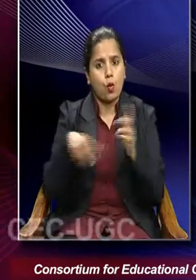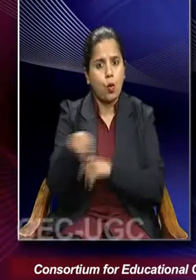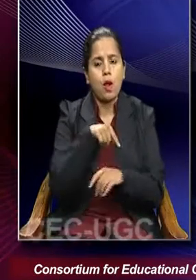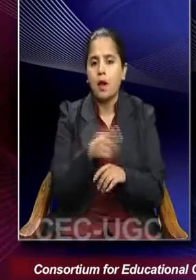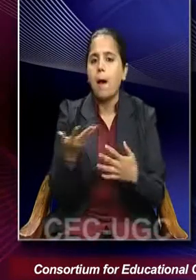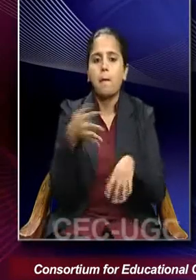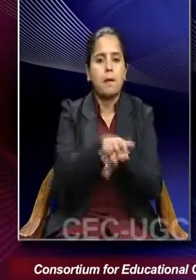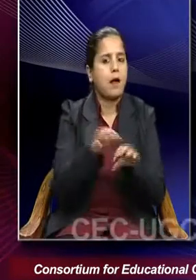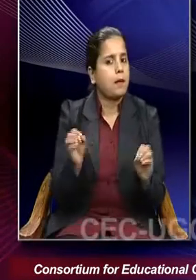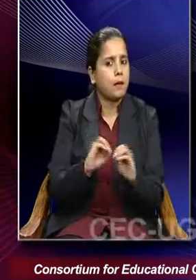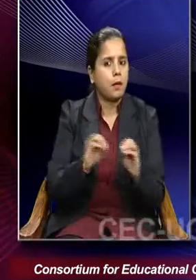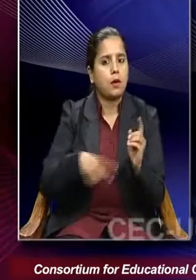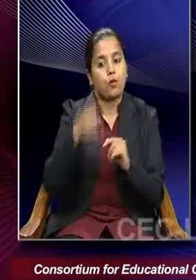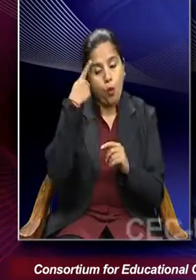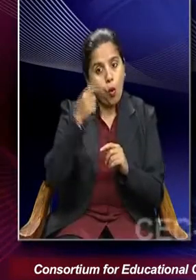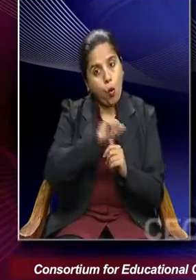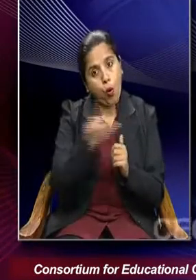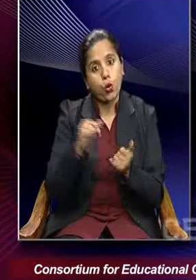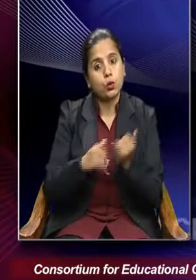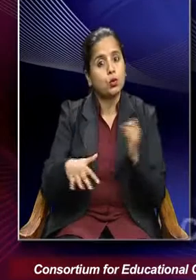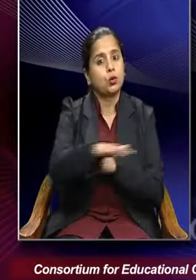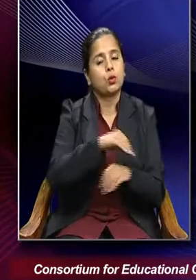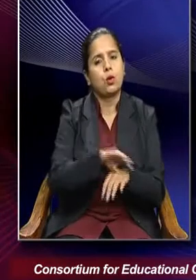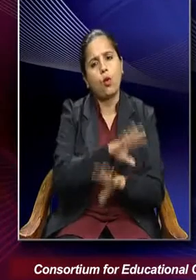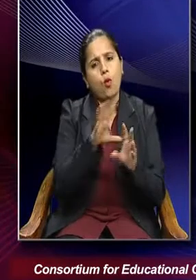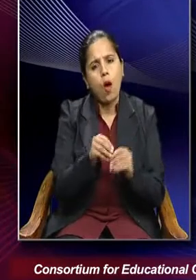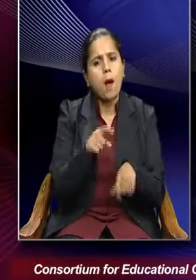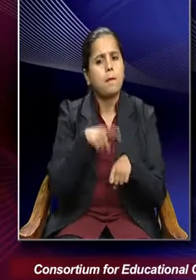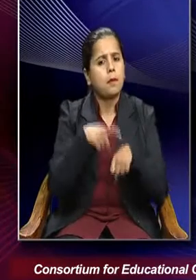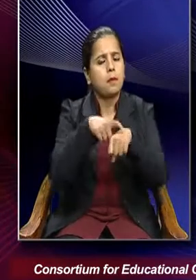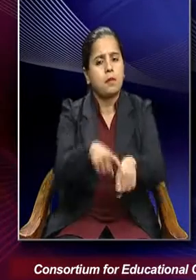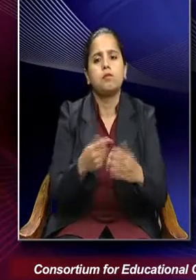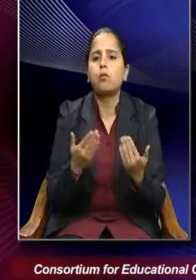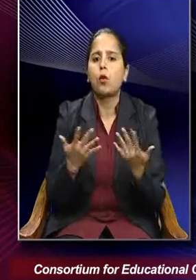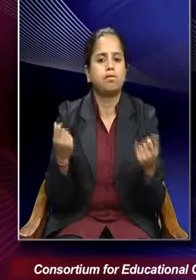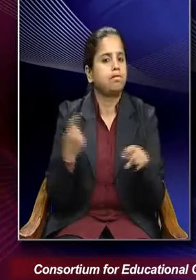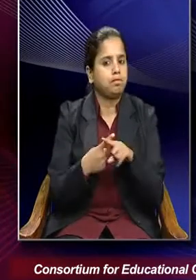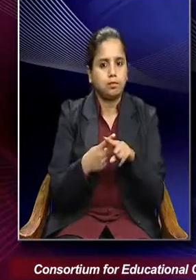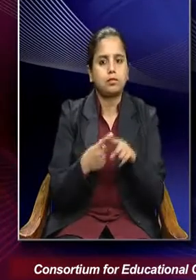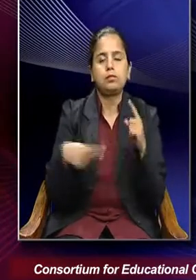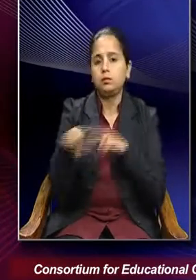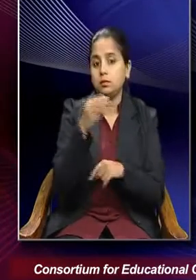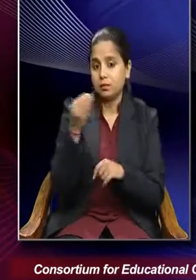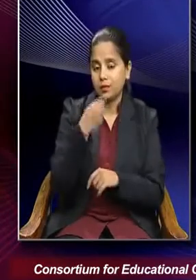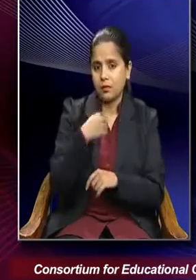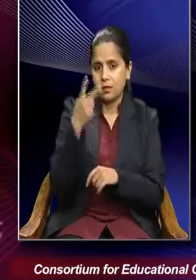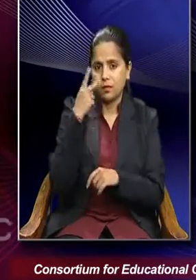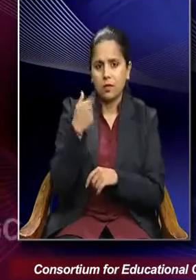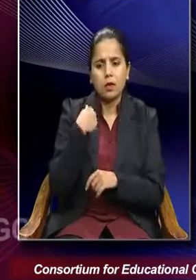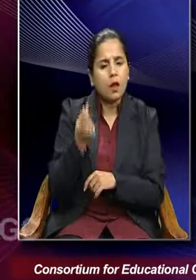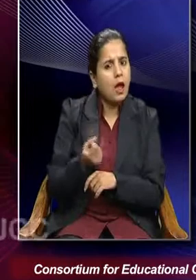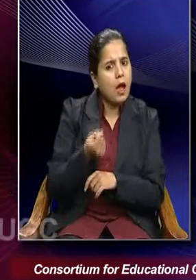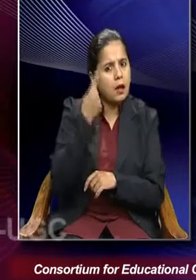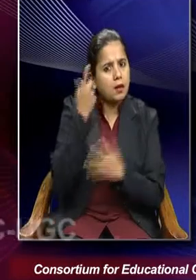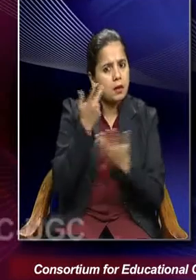apply to all society at every point of time. So it would be kind of understanding